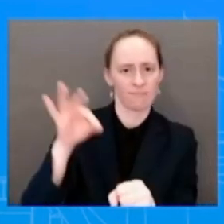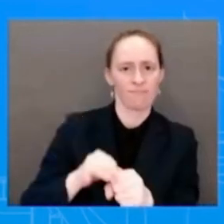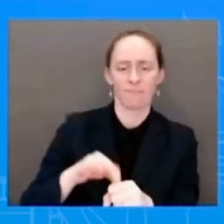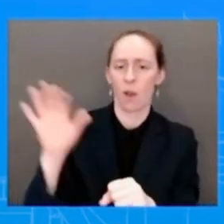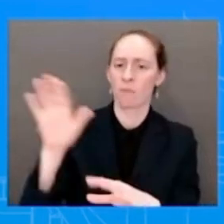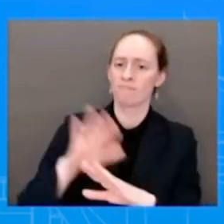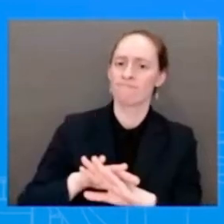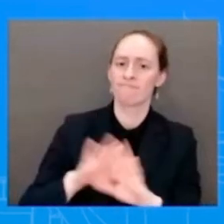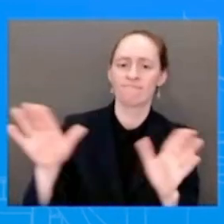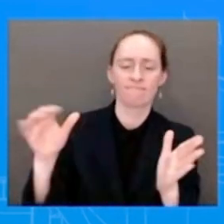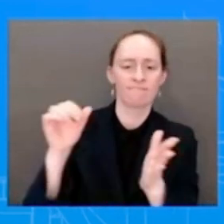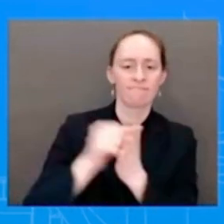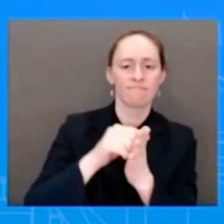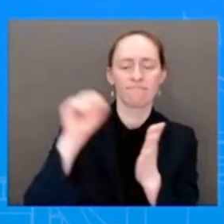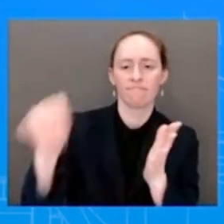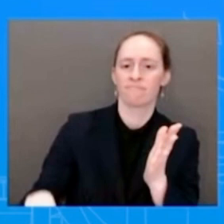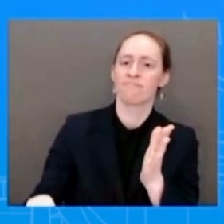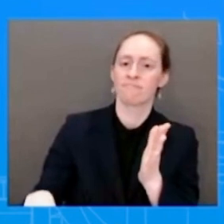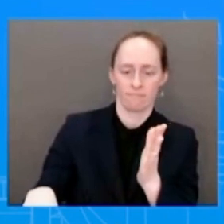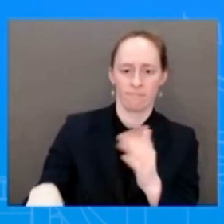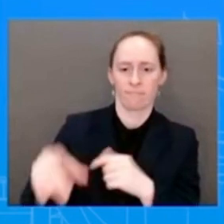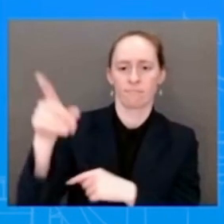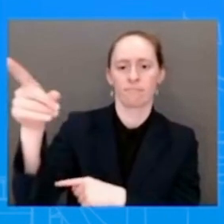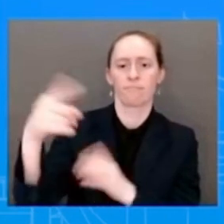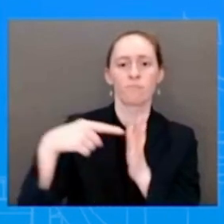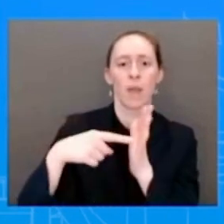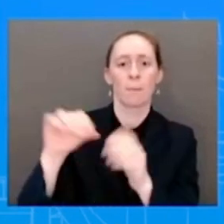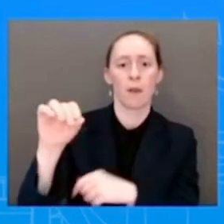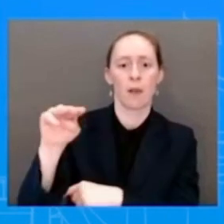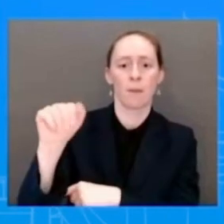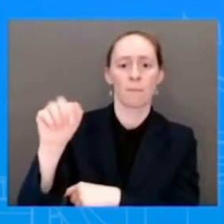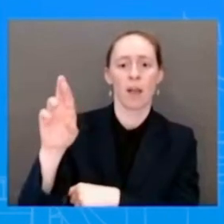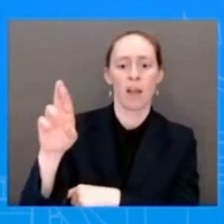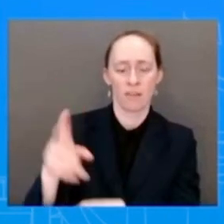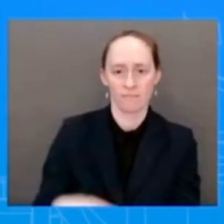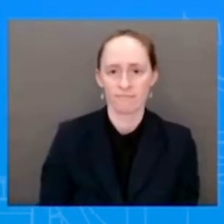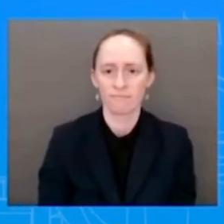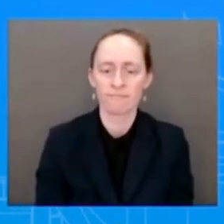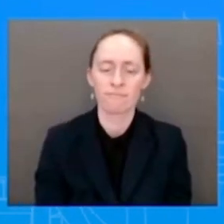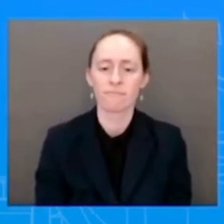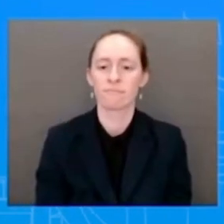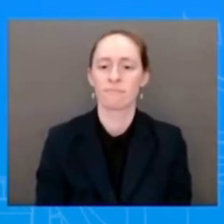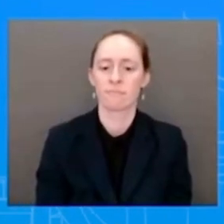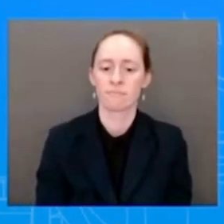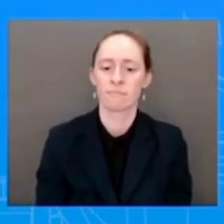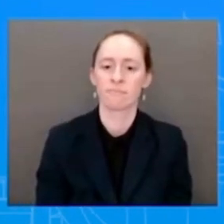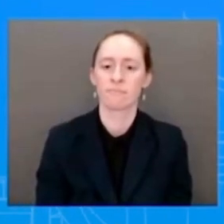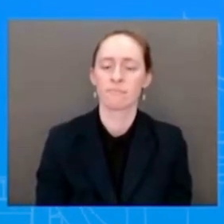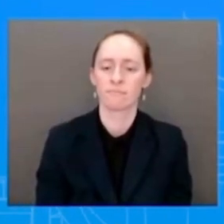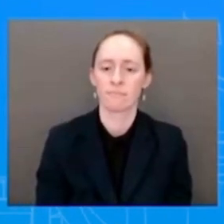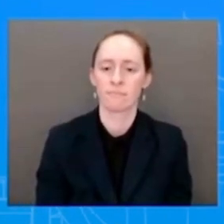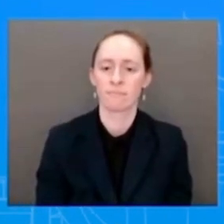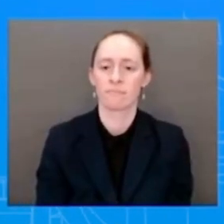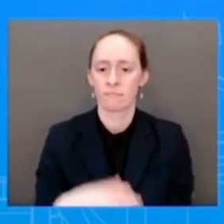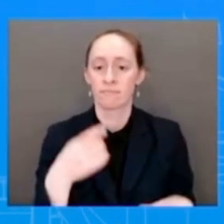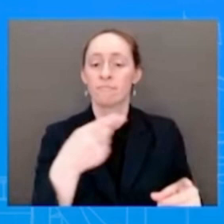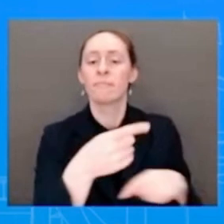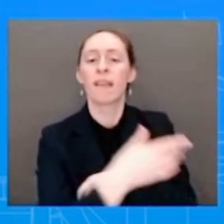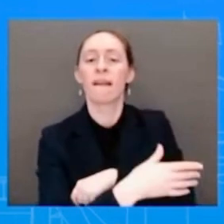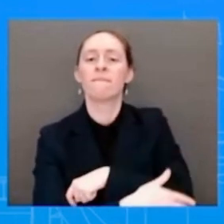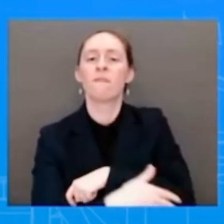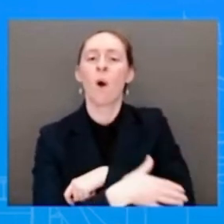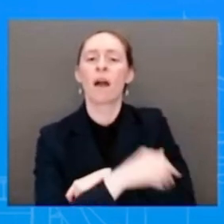and the President's response or thought on So I have, clearly you said they just, it just occurred, so I haven't seen that. What we believe is